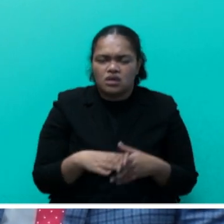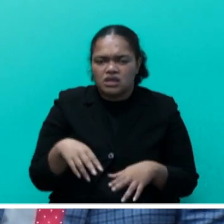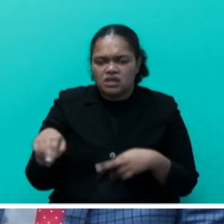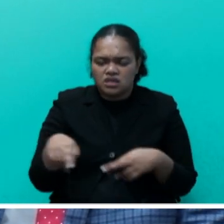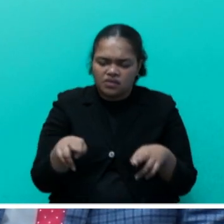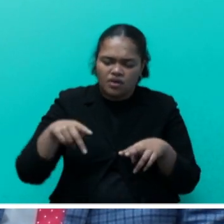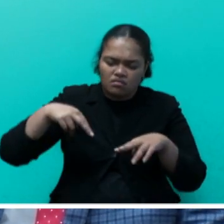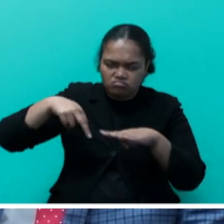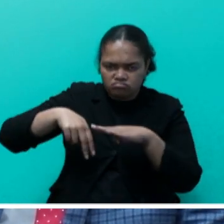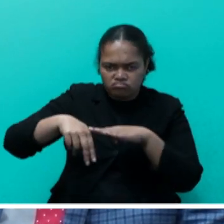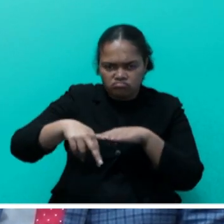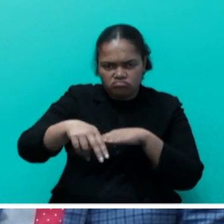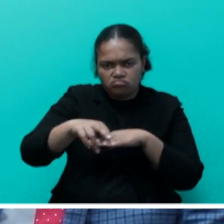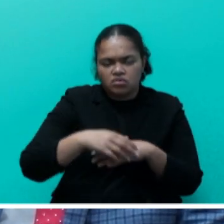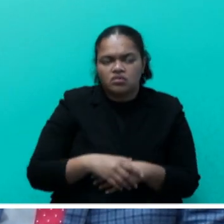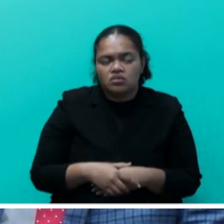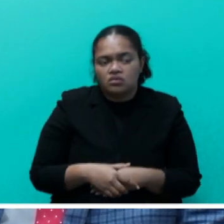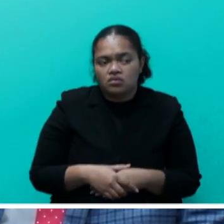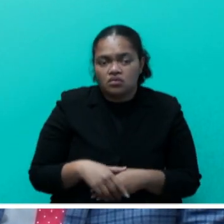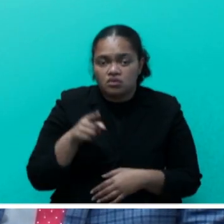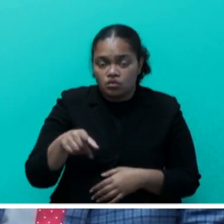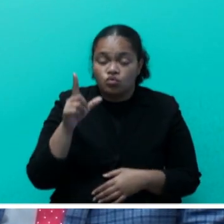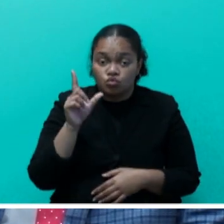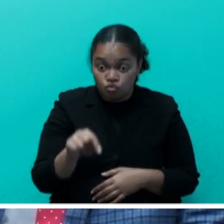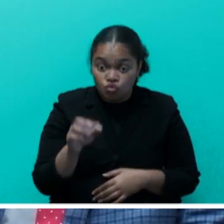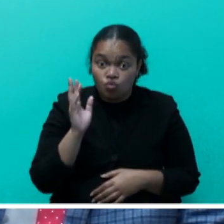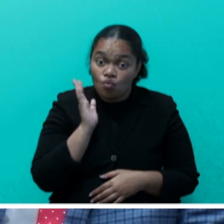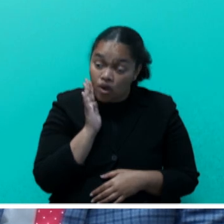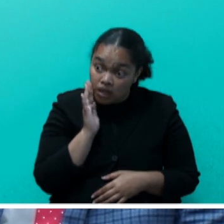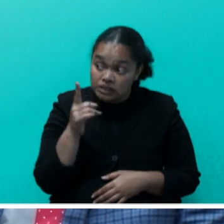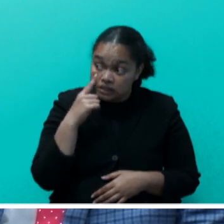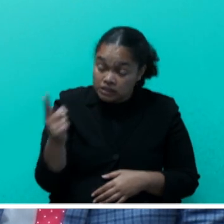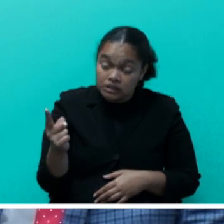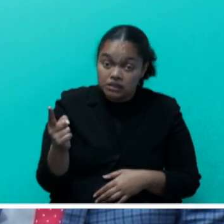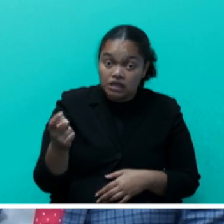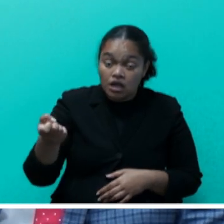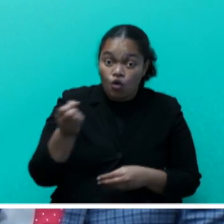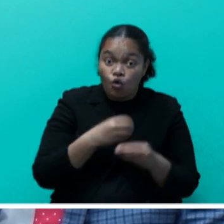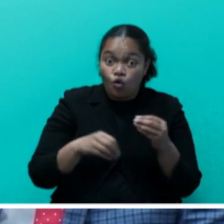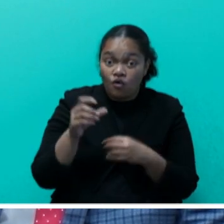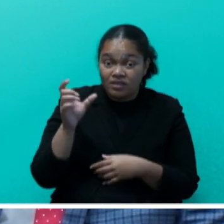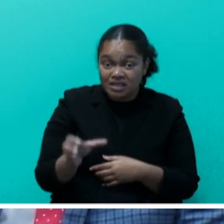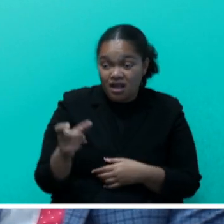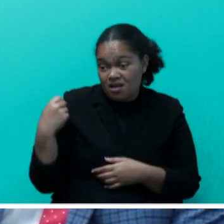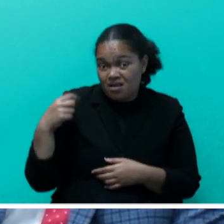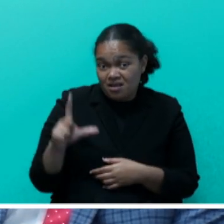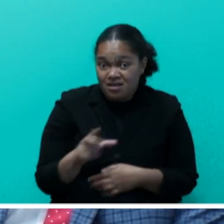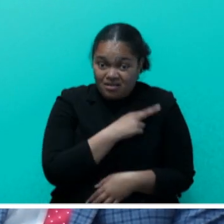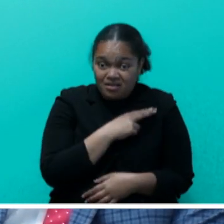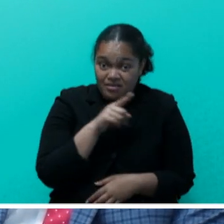do it once there's an enforcement officer there, once they move away, then it goes back to the